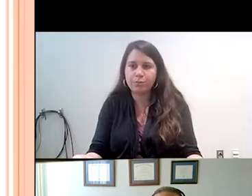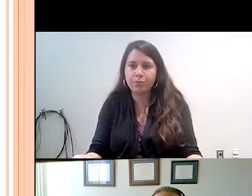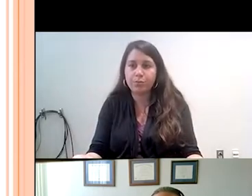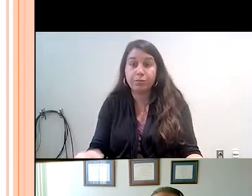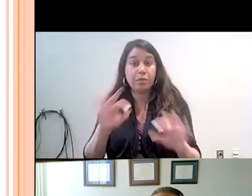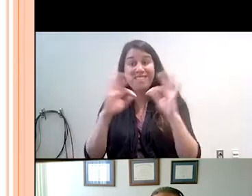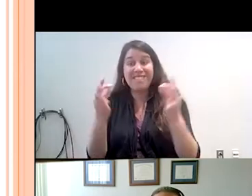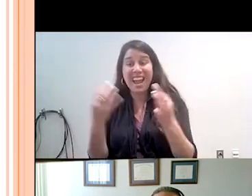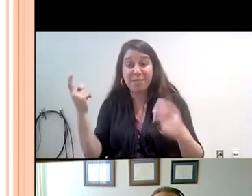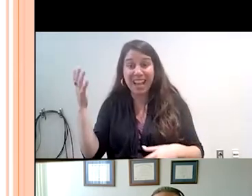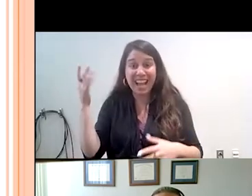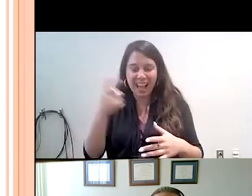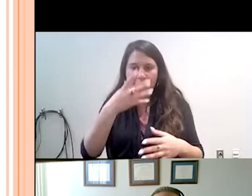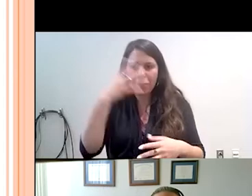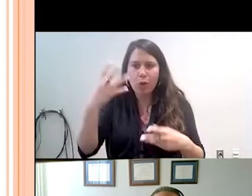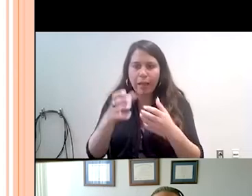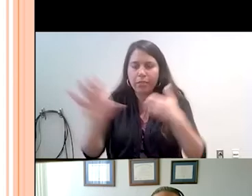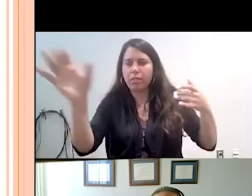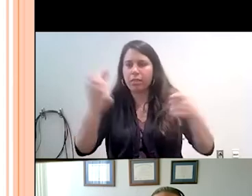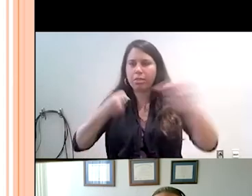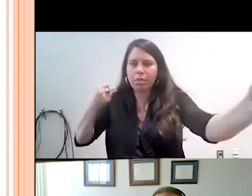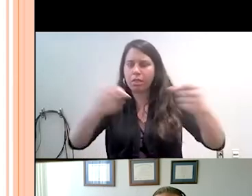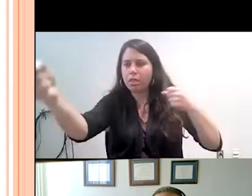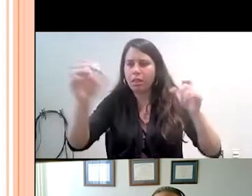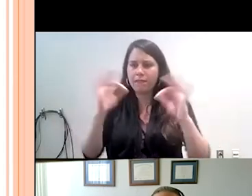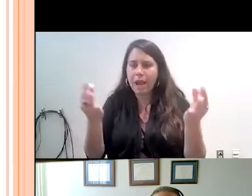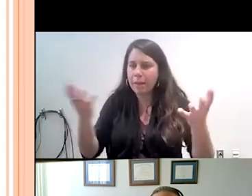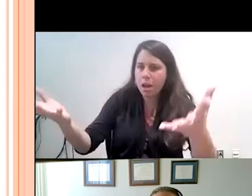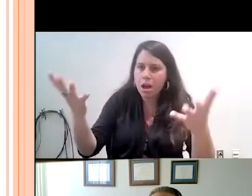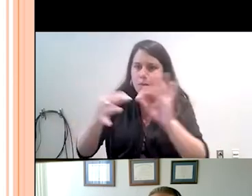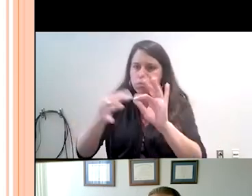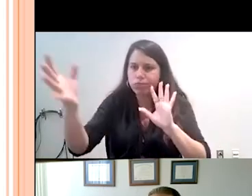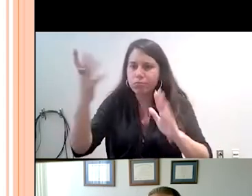up of the family through the migration, contextual factors such as immigration,